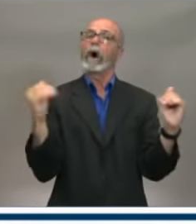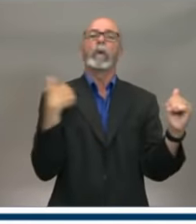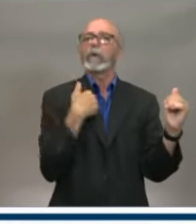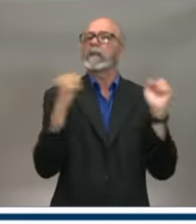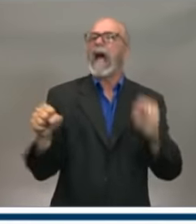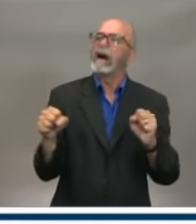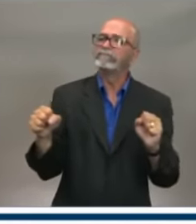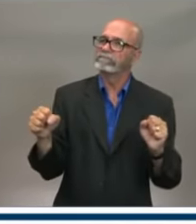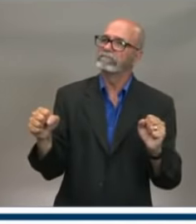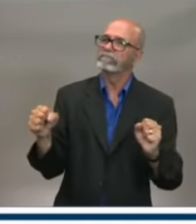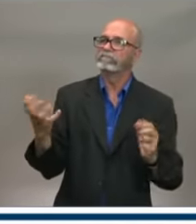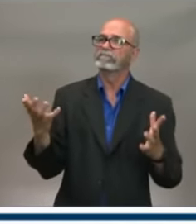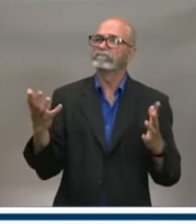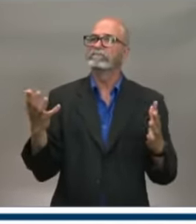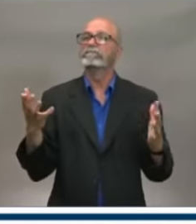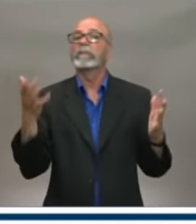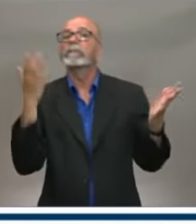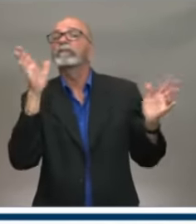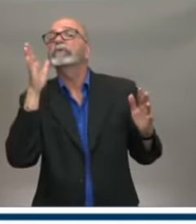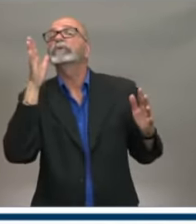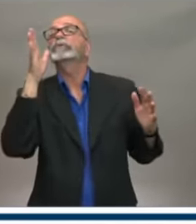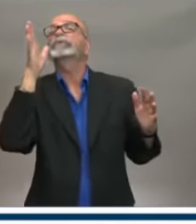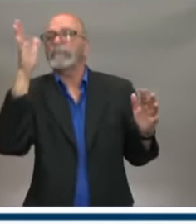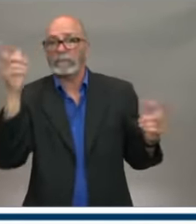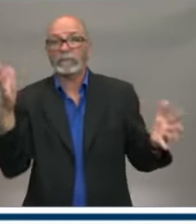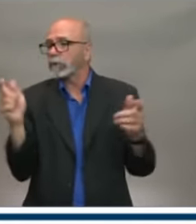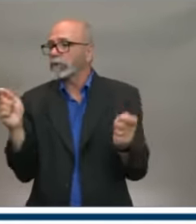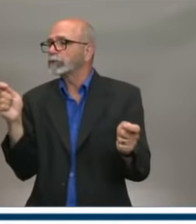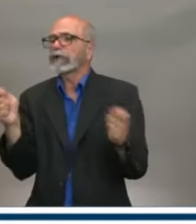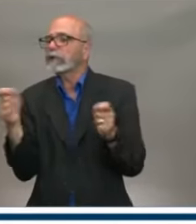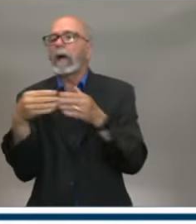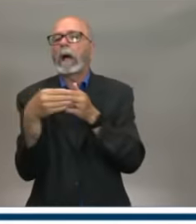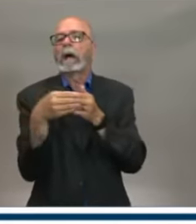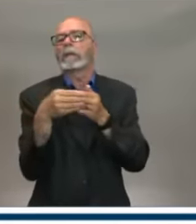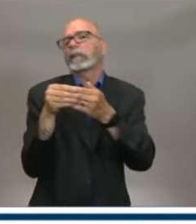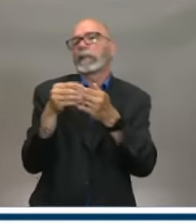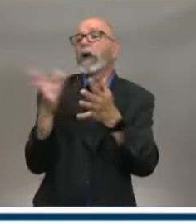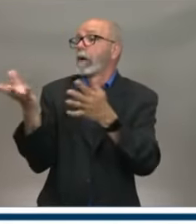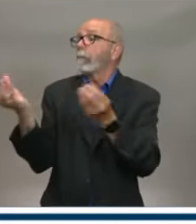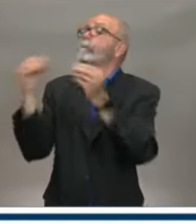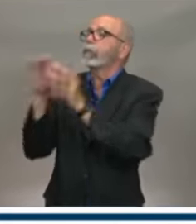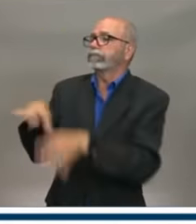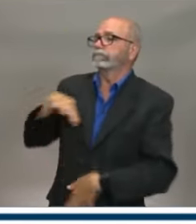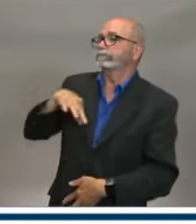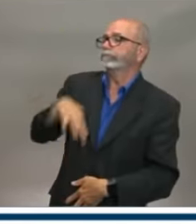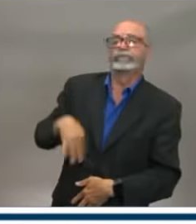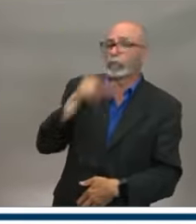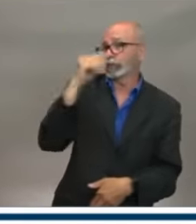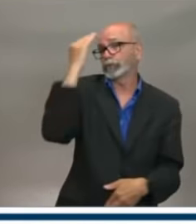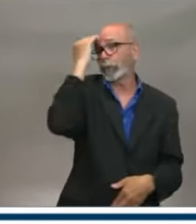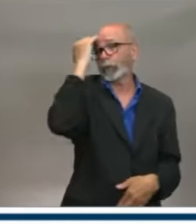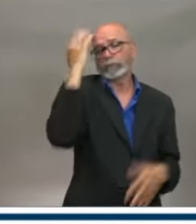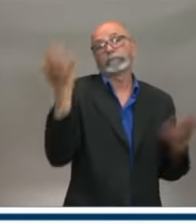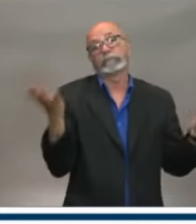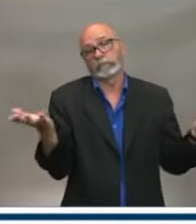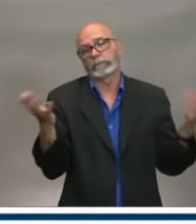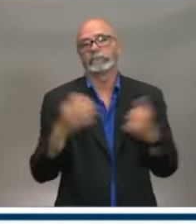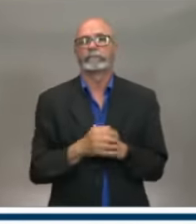that begins to help them continue to make a profit. Next question will go to Lindsay Armstrong with All Nova Scotia.